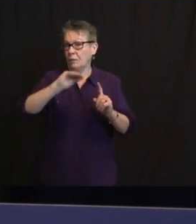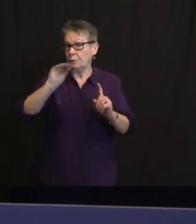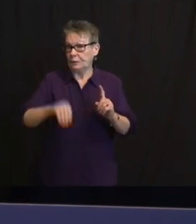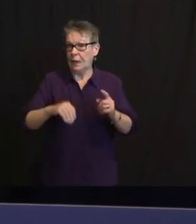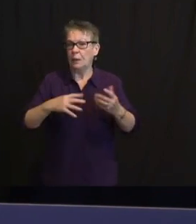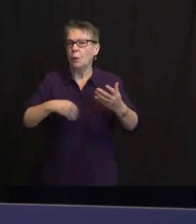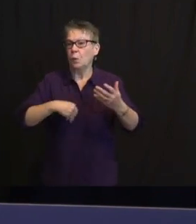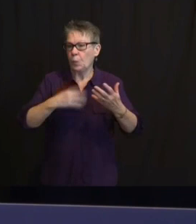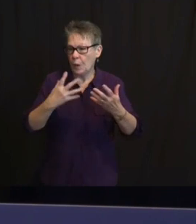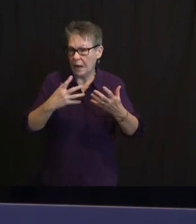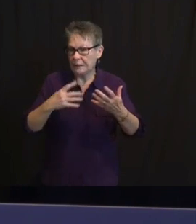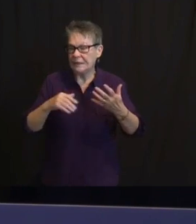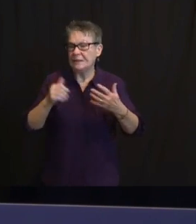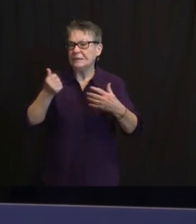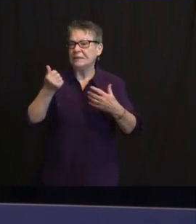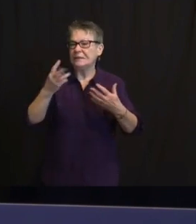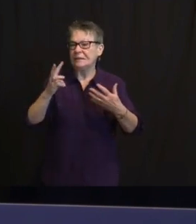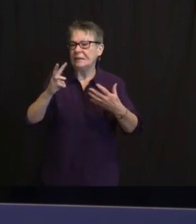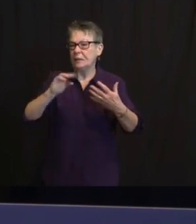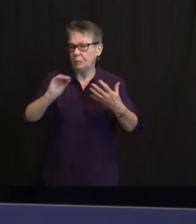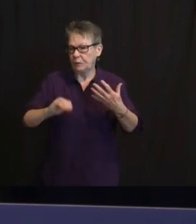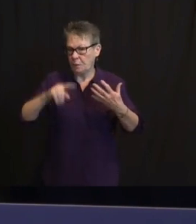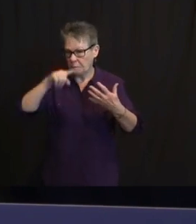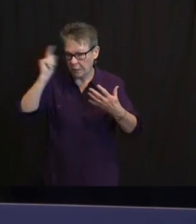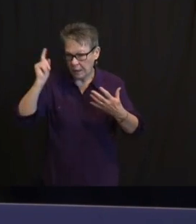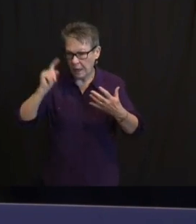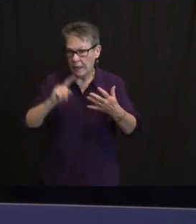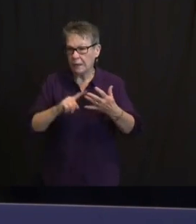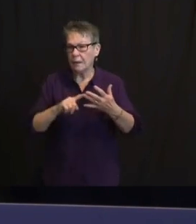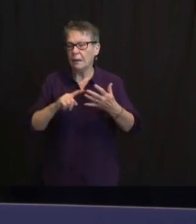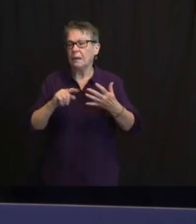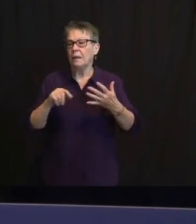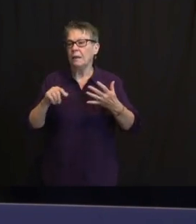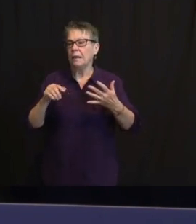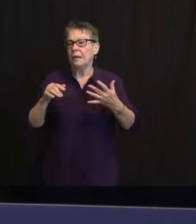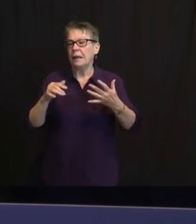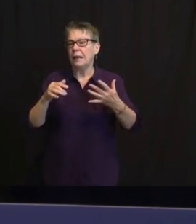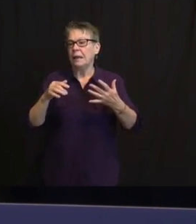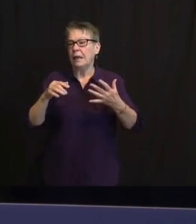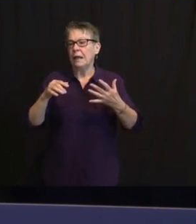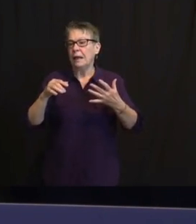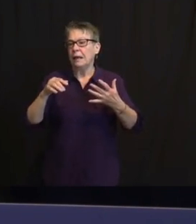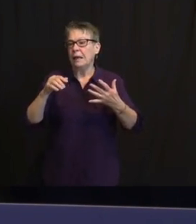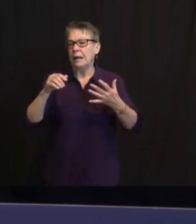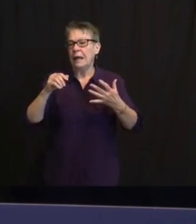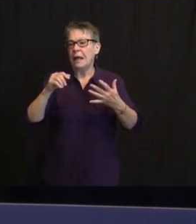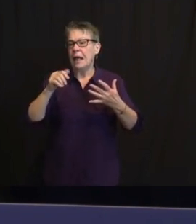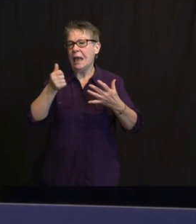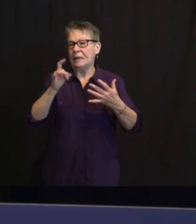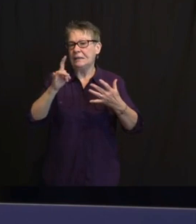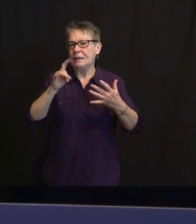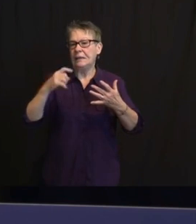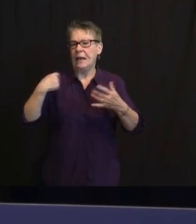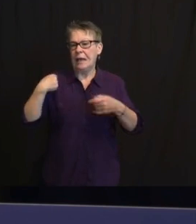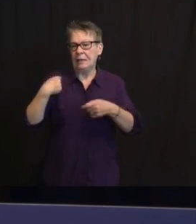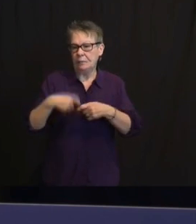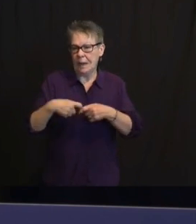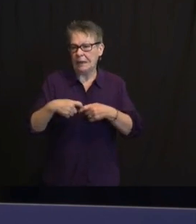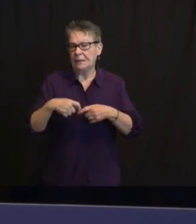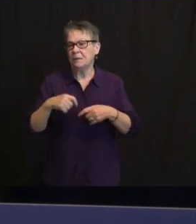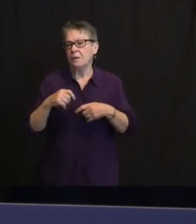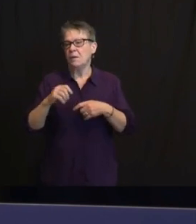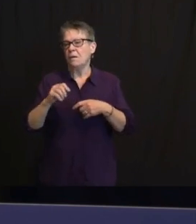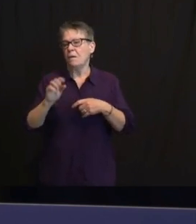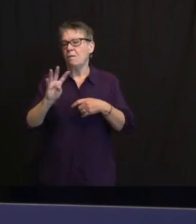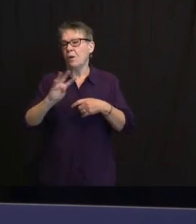16.5 BLACK, 18.8 HISPANIC, 5.1 ASIAN, AND 4.0 OTHER. AT THE